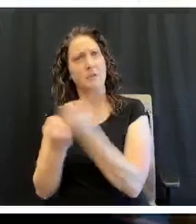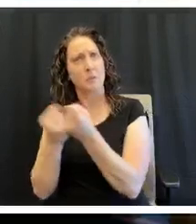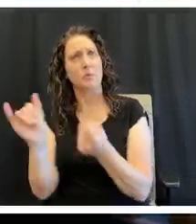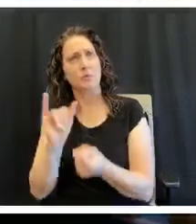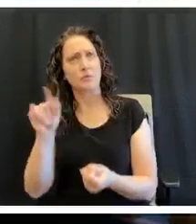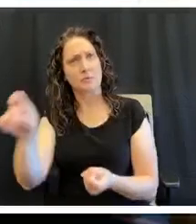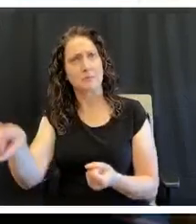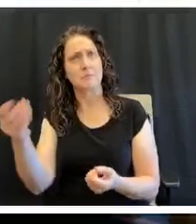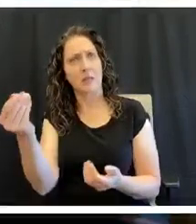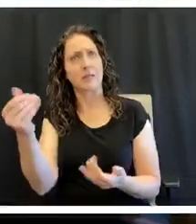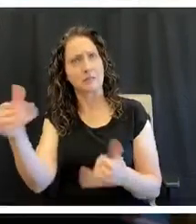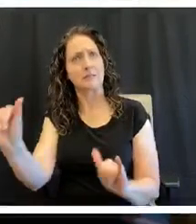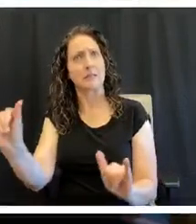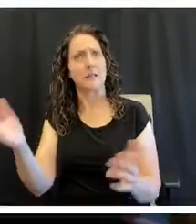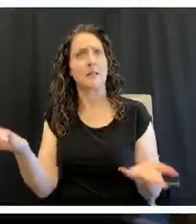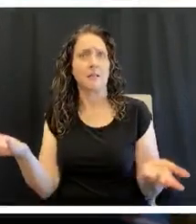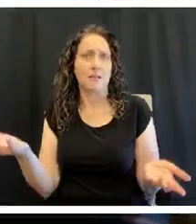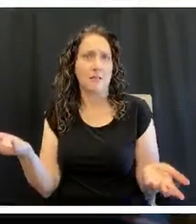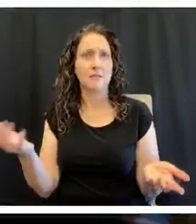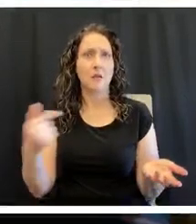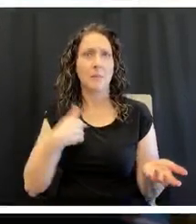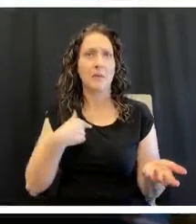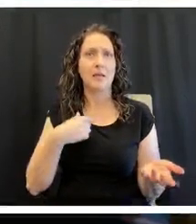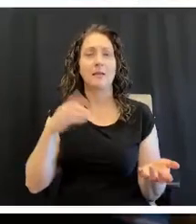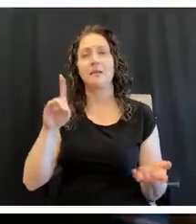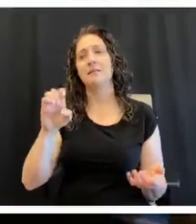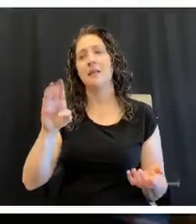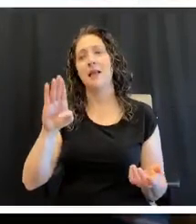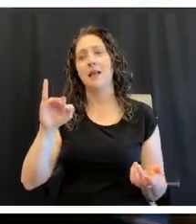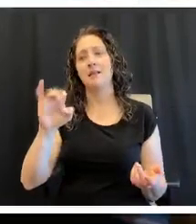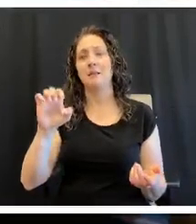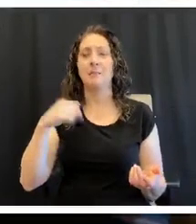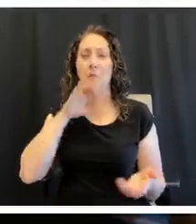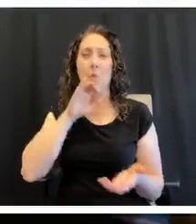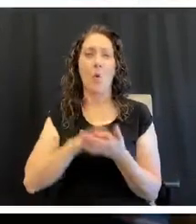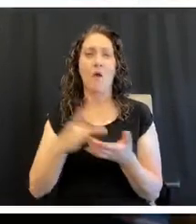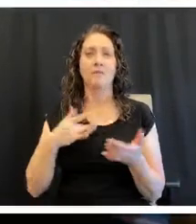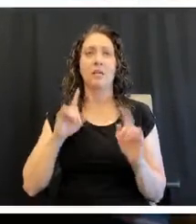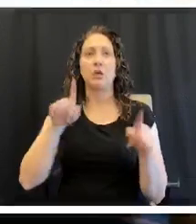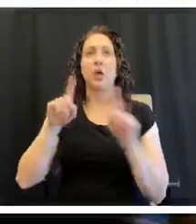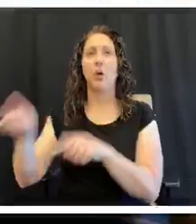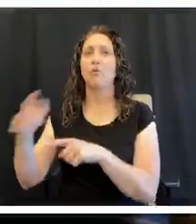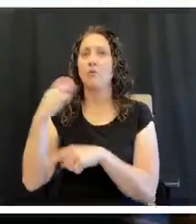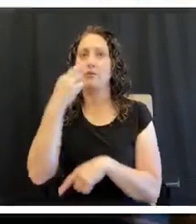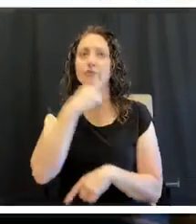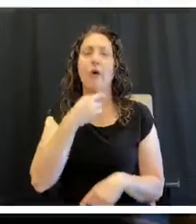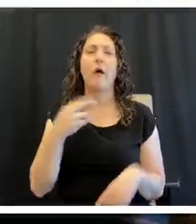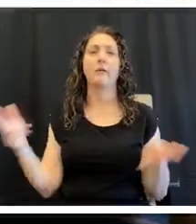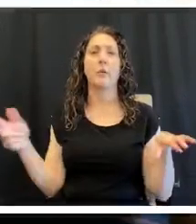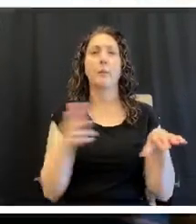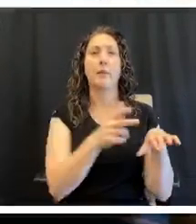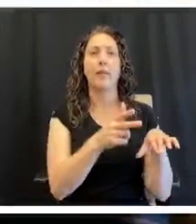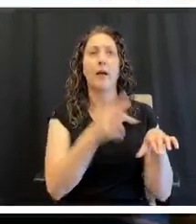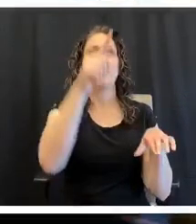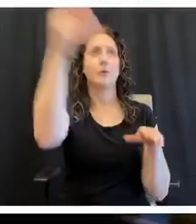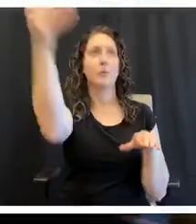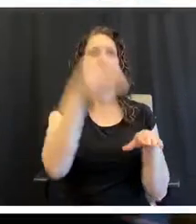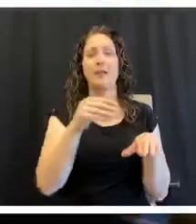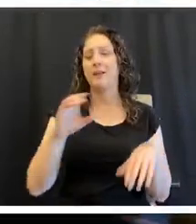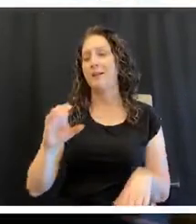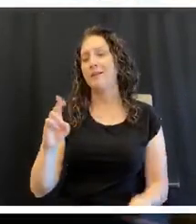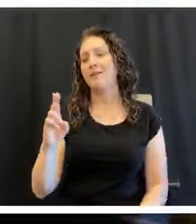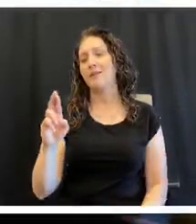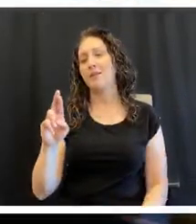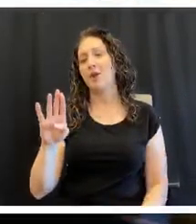And so you'll see me and Debbie going to different restaurants. Curbside. We're learning how to do the curbside just like